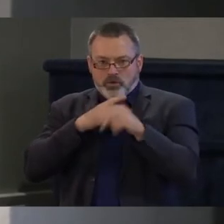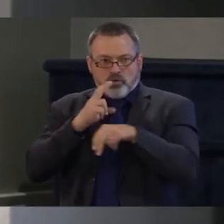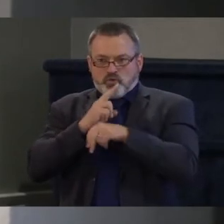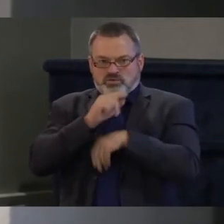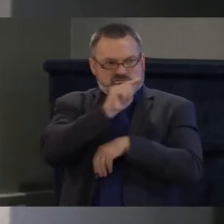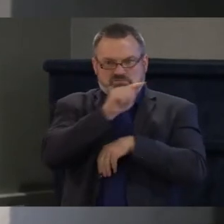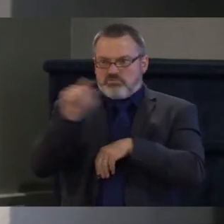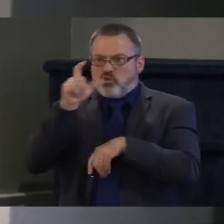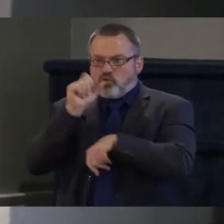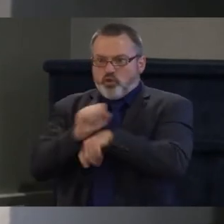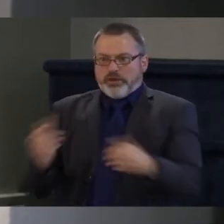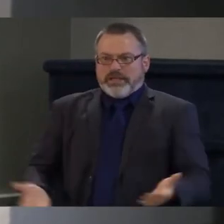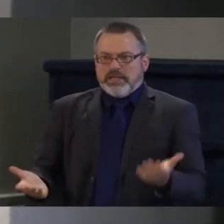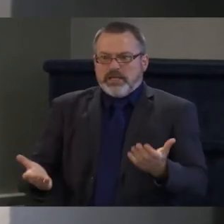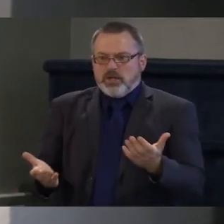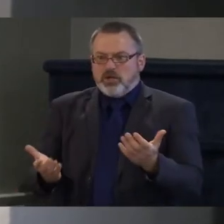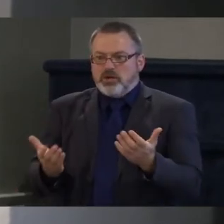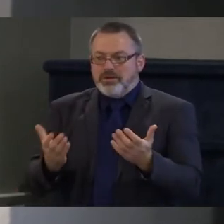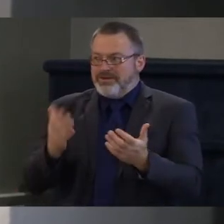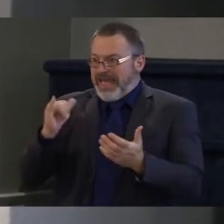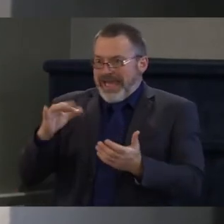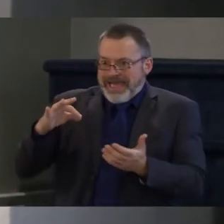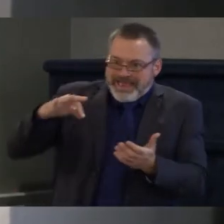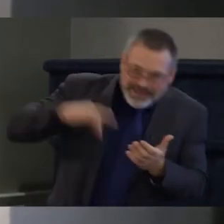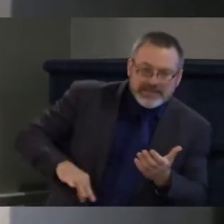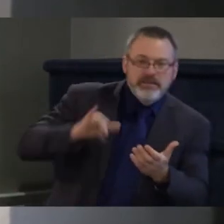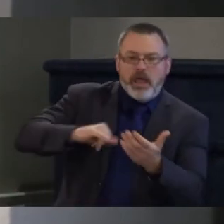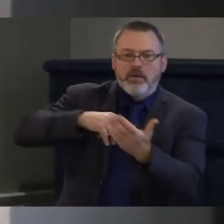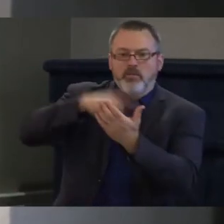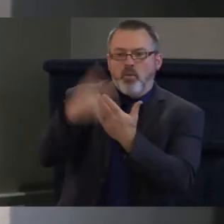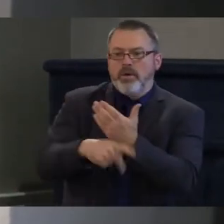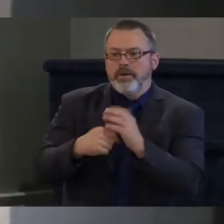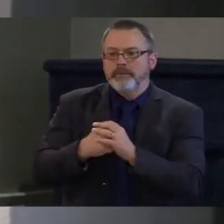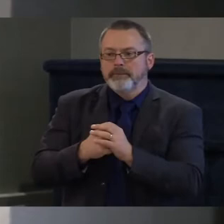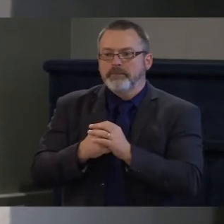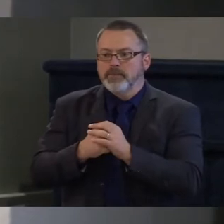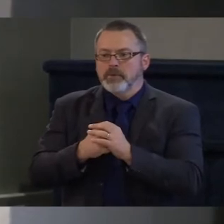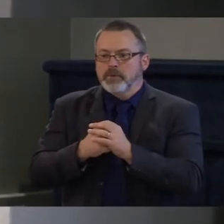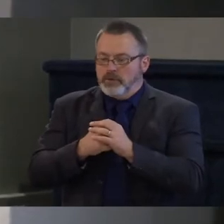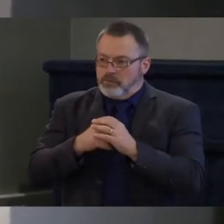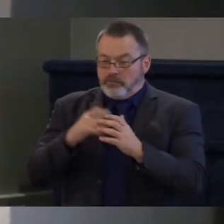the full ability to participate in our economies and also have full economic security.